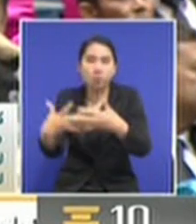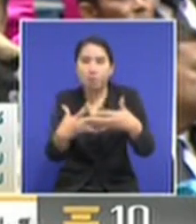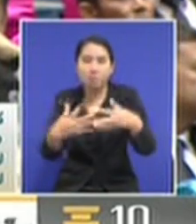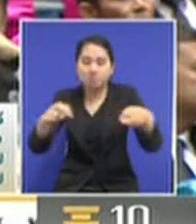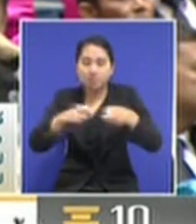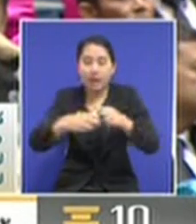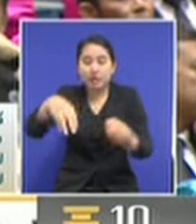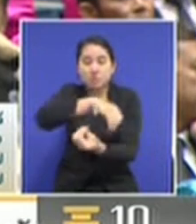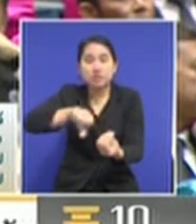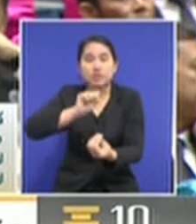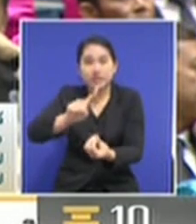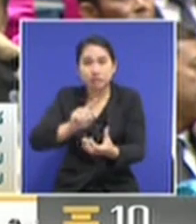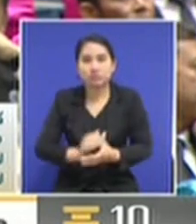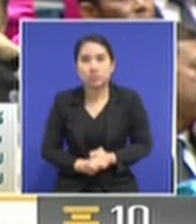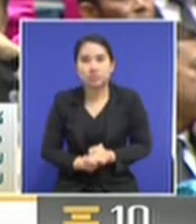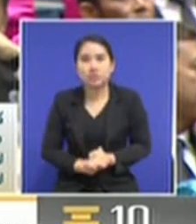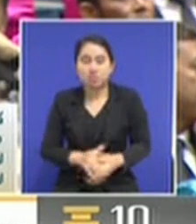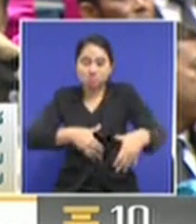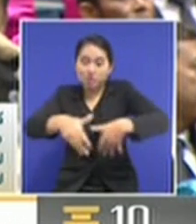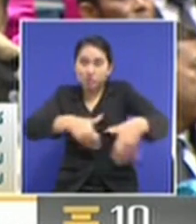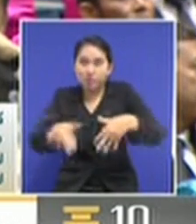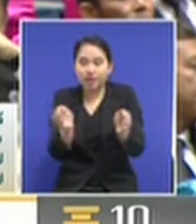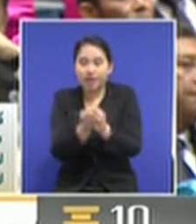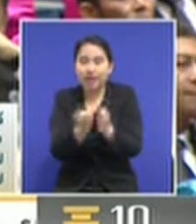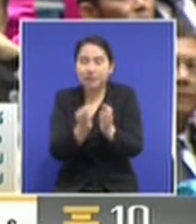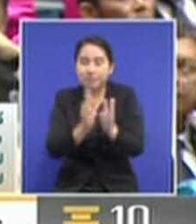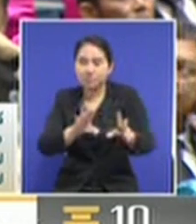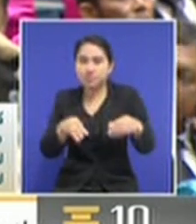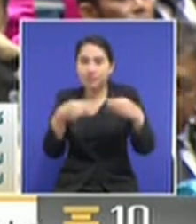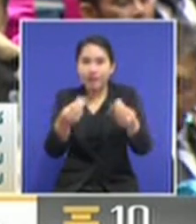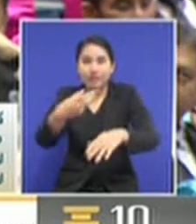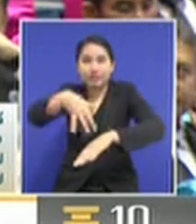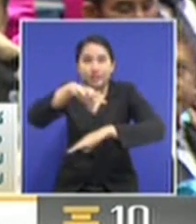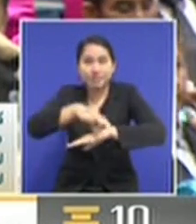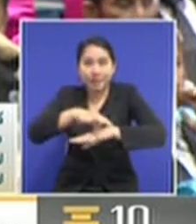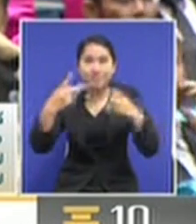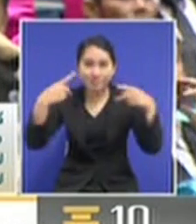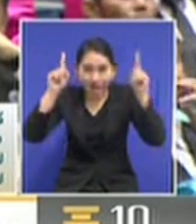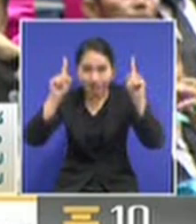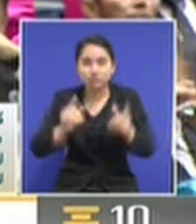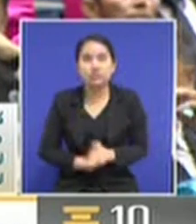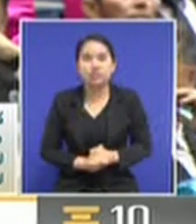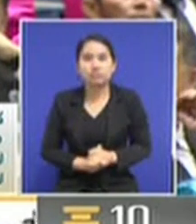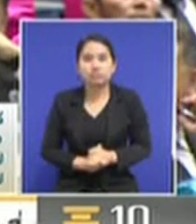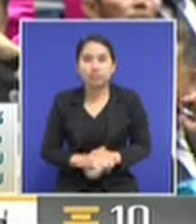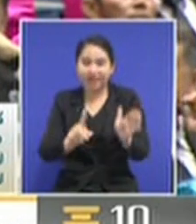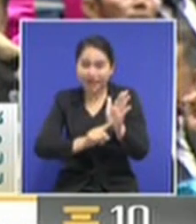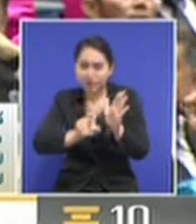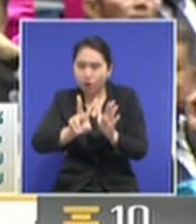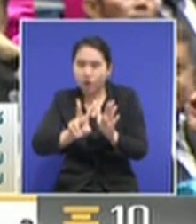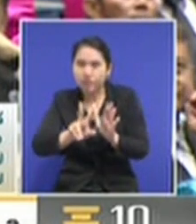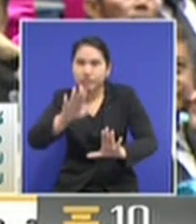what the new MP should be doing, should be following the procedure of the parliament.